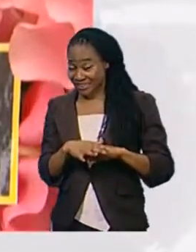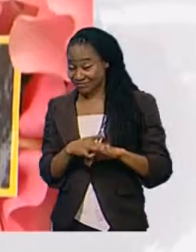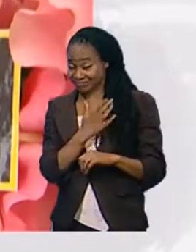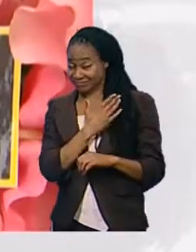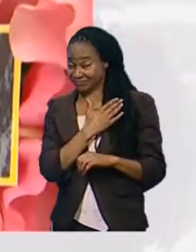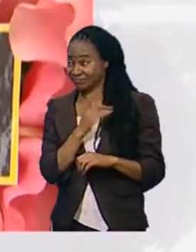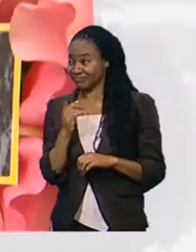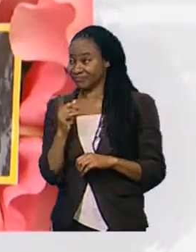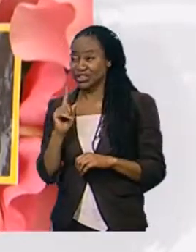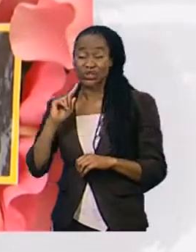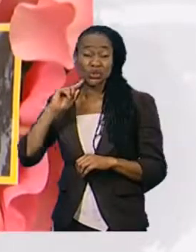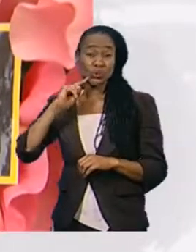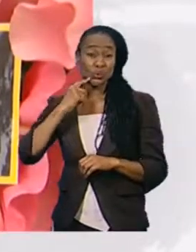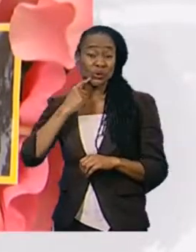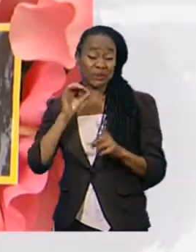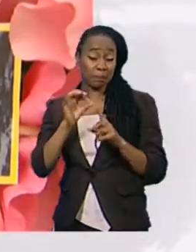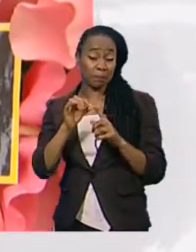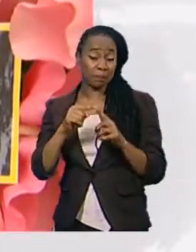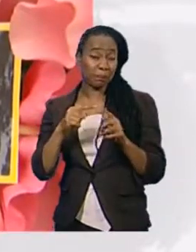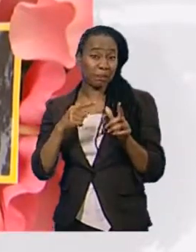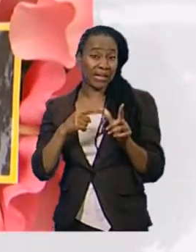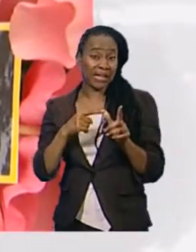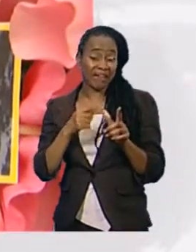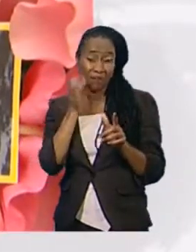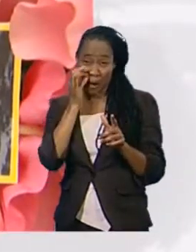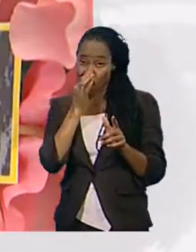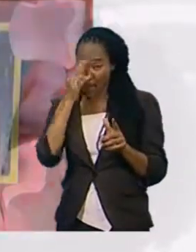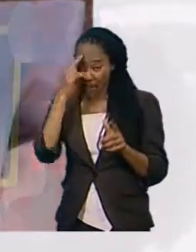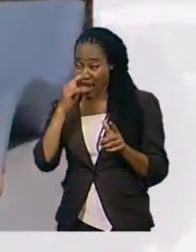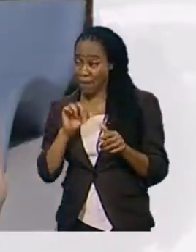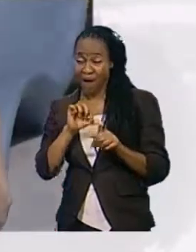a sweet pea named in celebration of the royal couple.